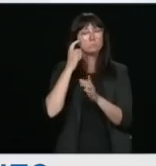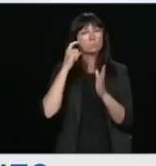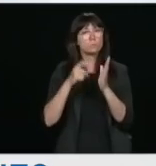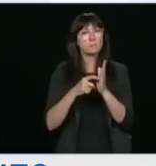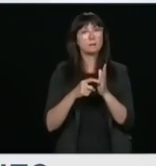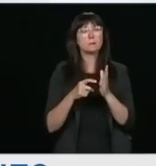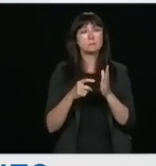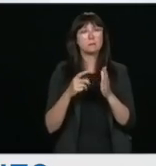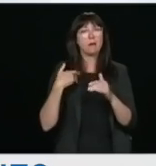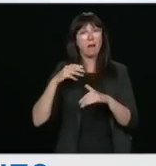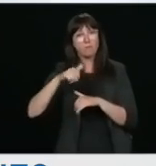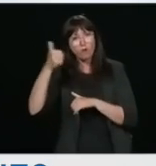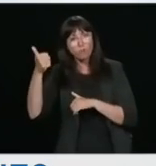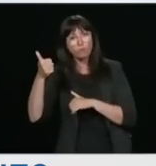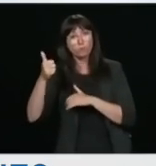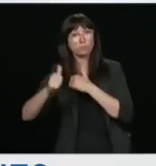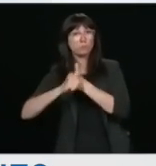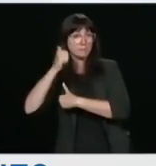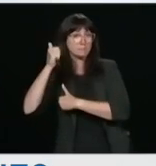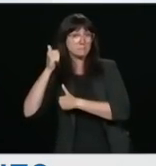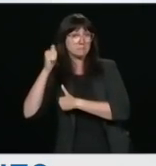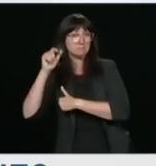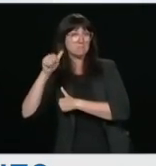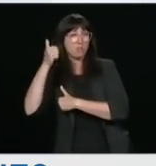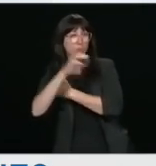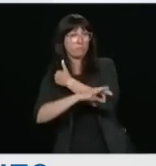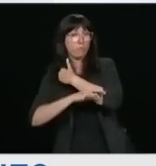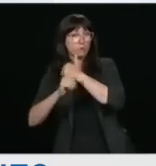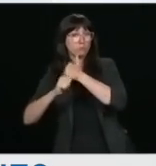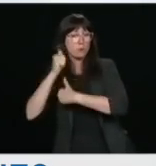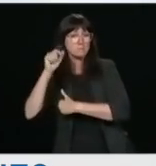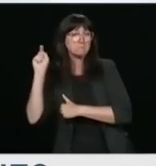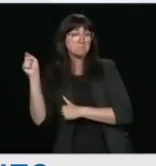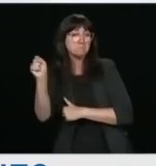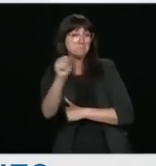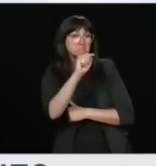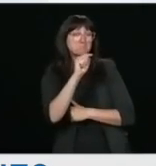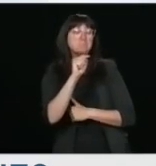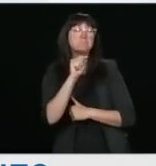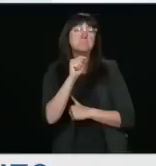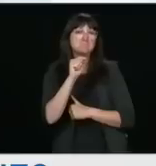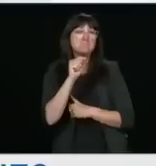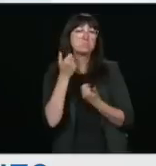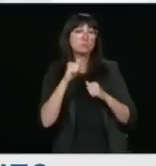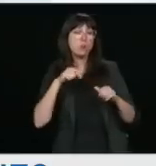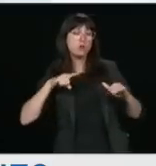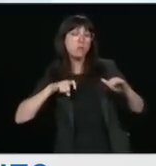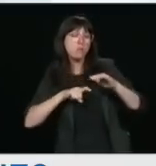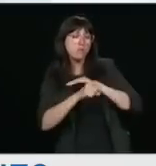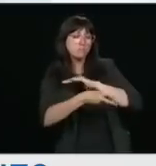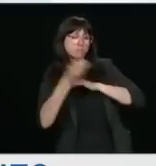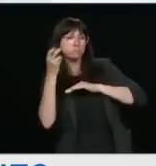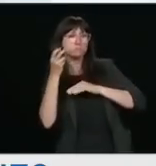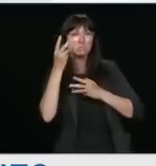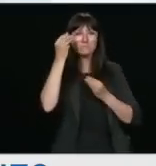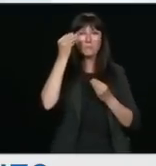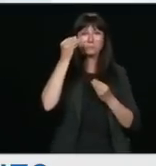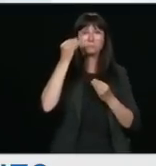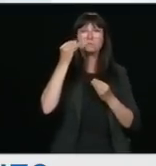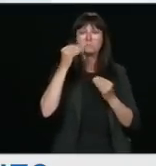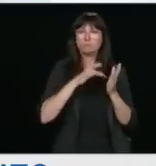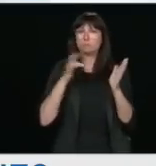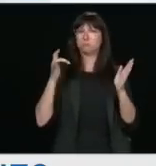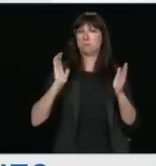actors, who would attempt to hack into that information and to exploit any vulnerabilities.